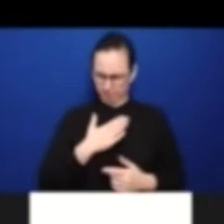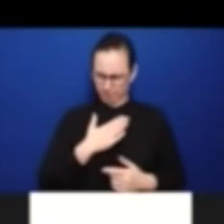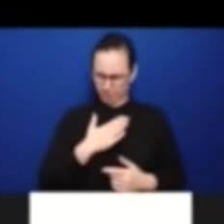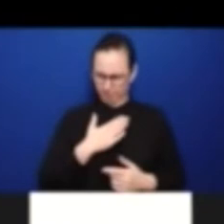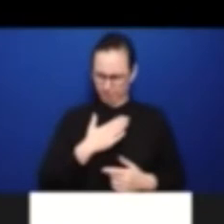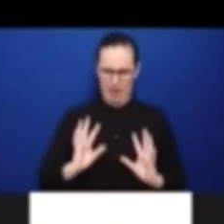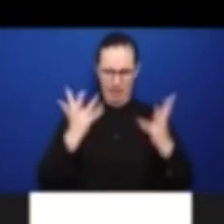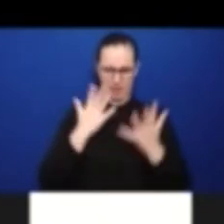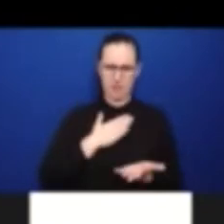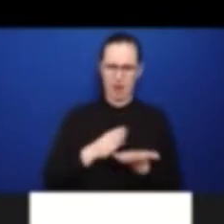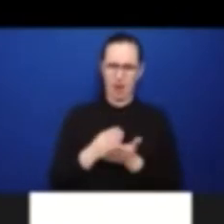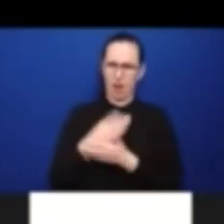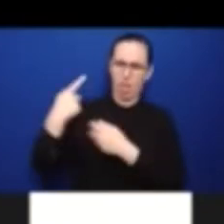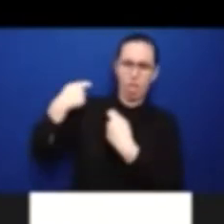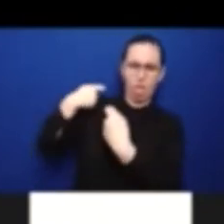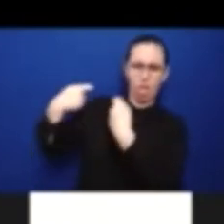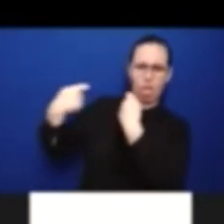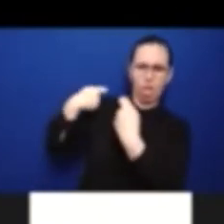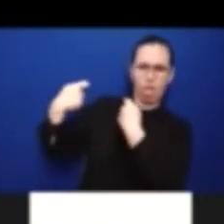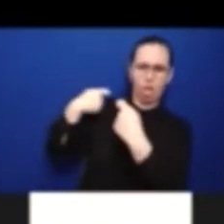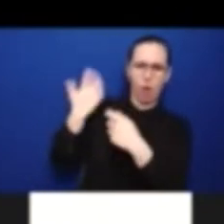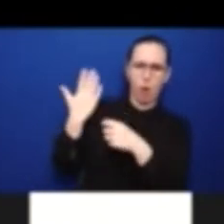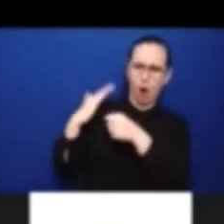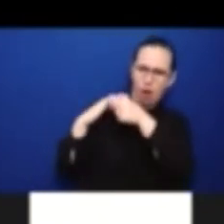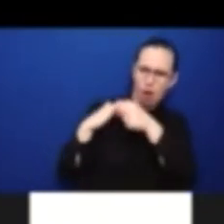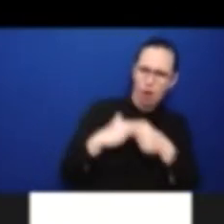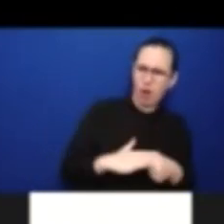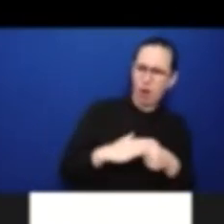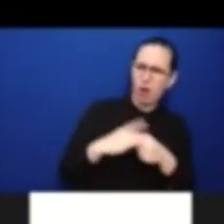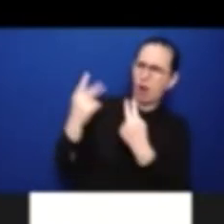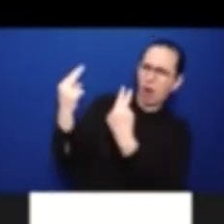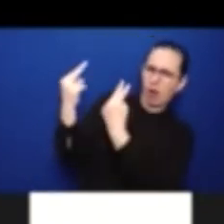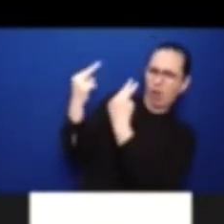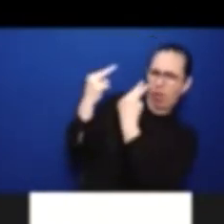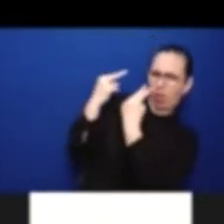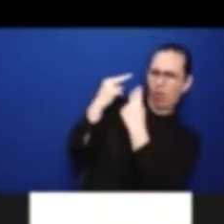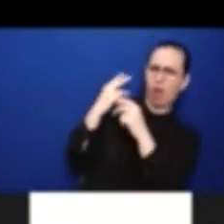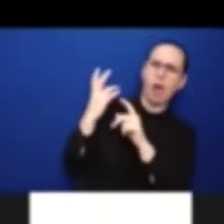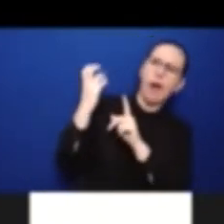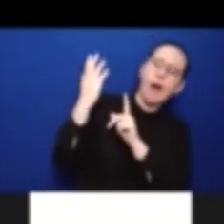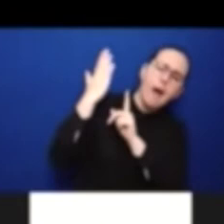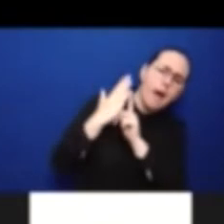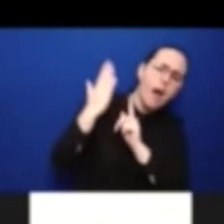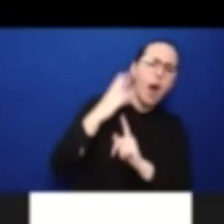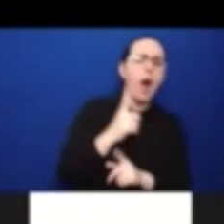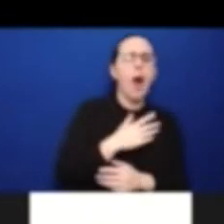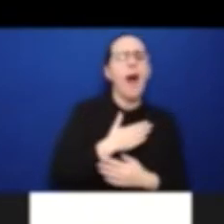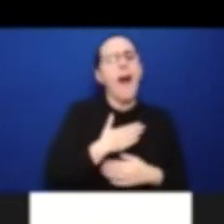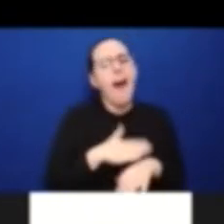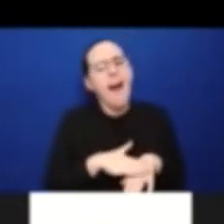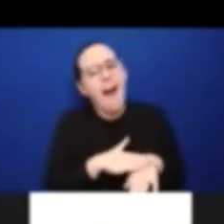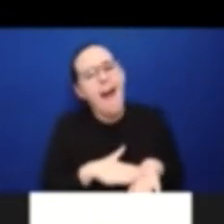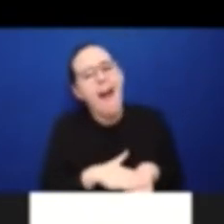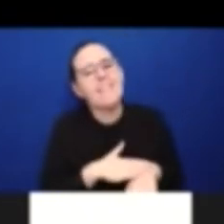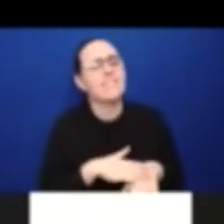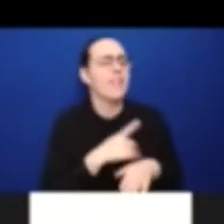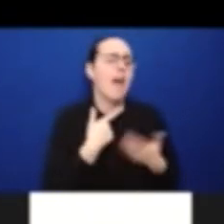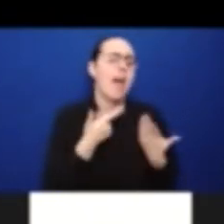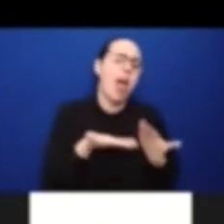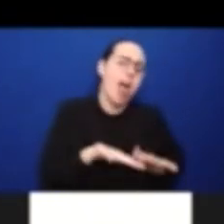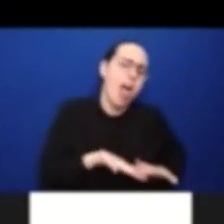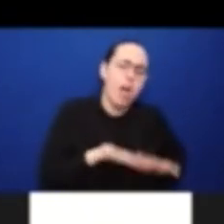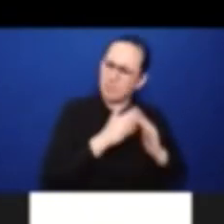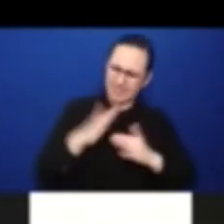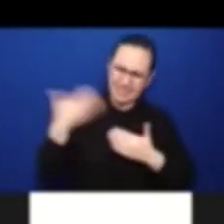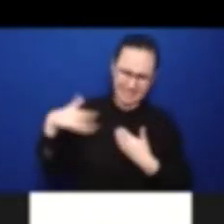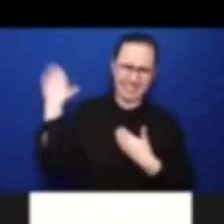experiences into a draft convention, it made the conversation all about improving the text and making it consistent